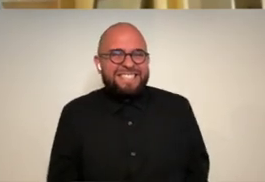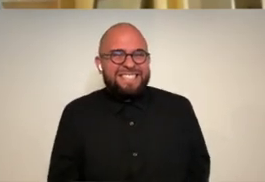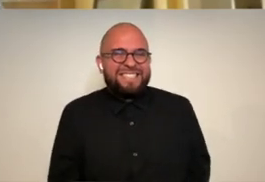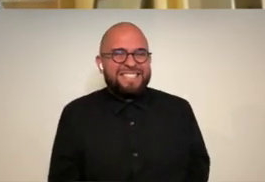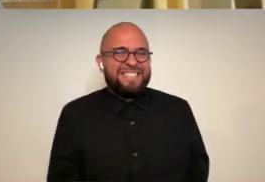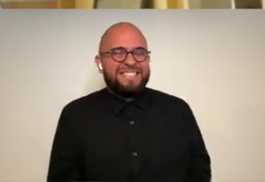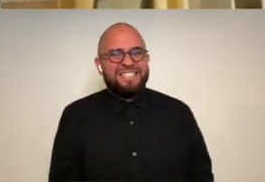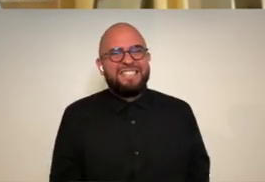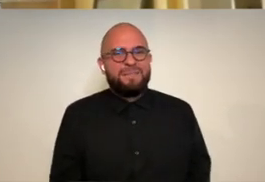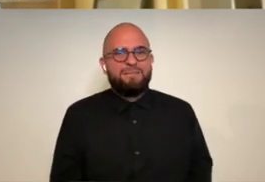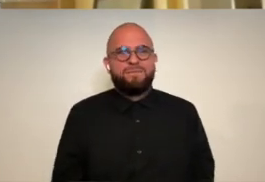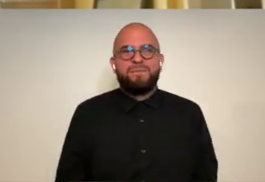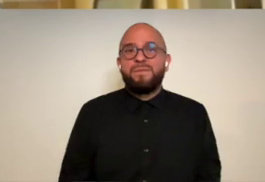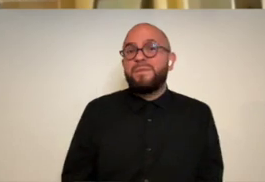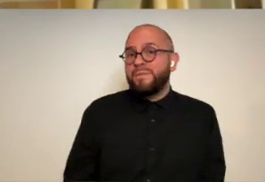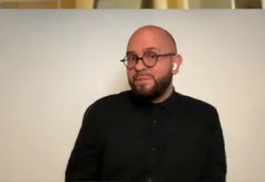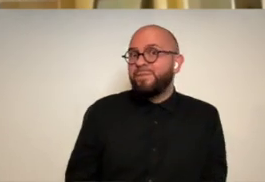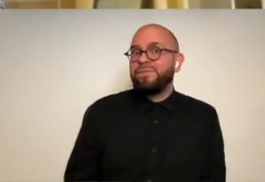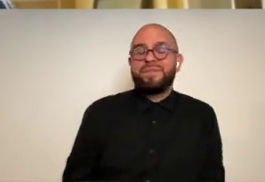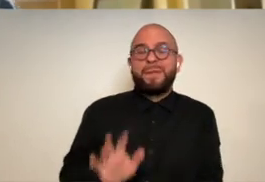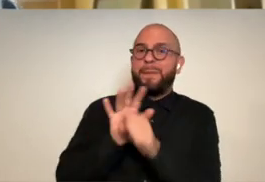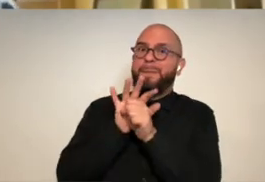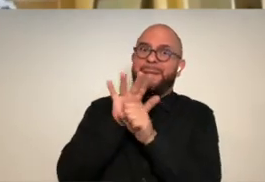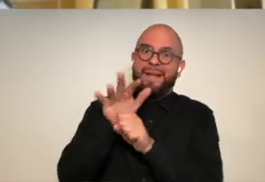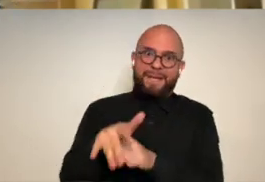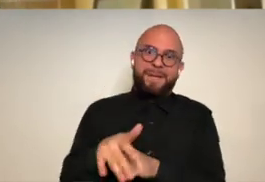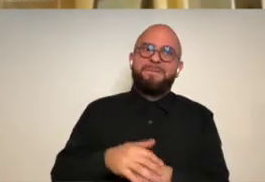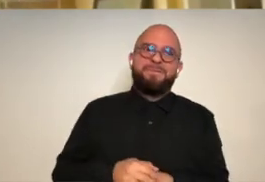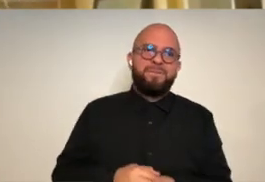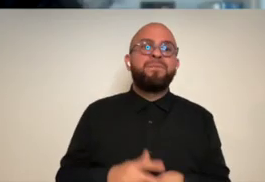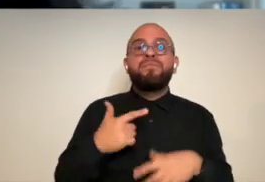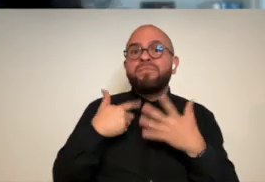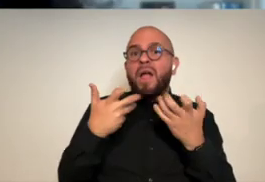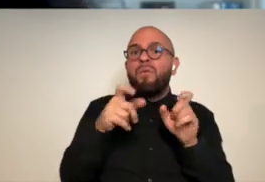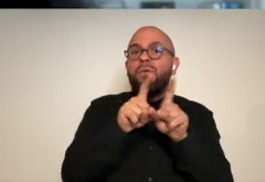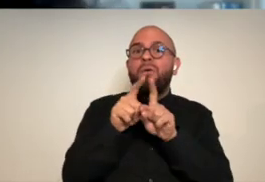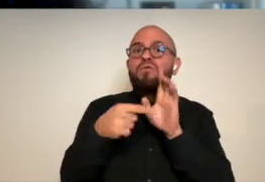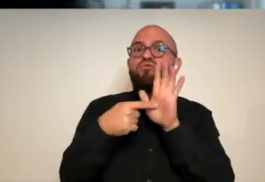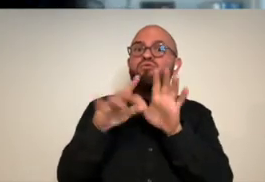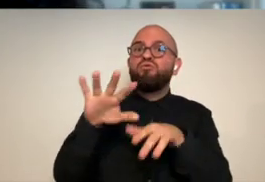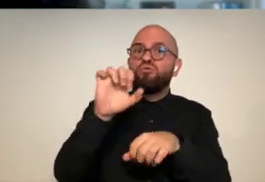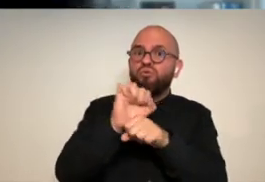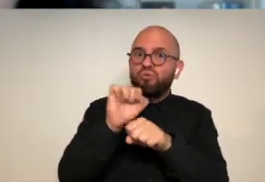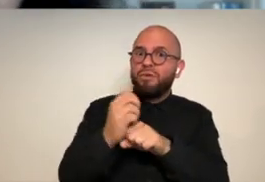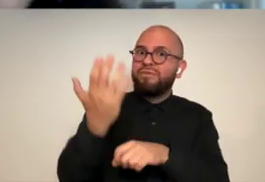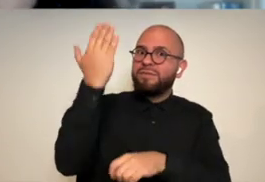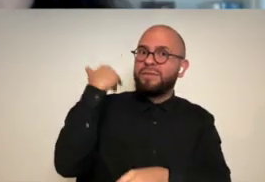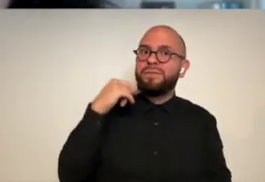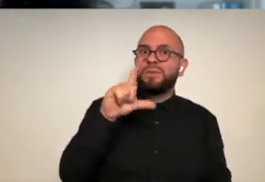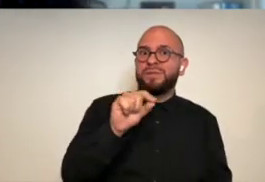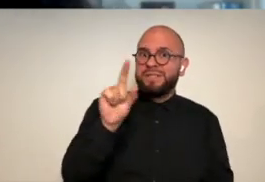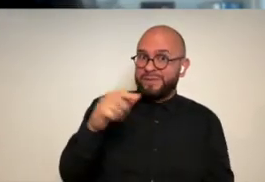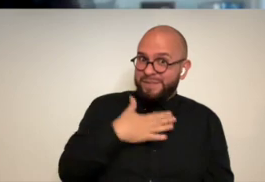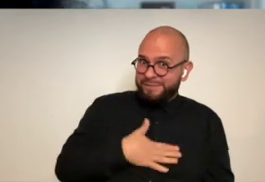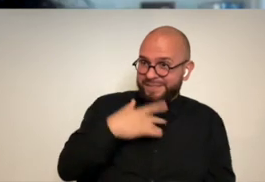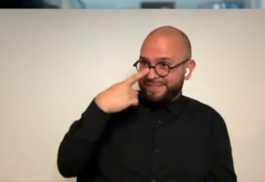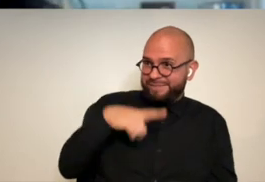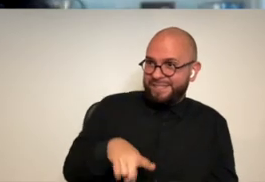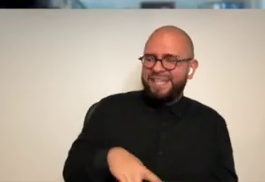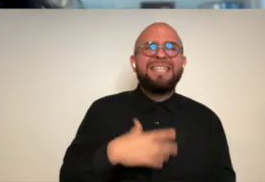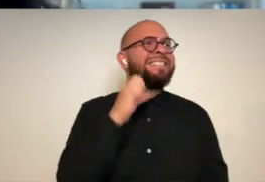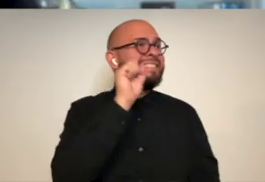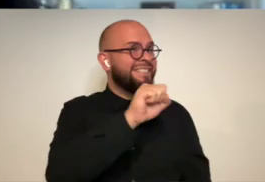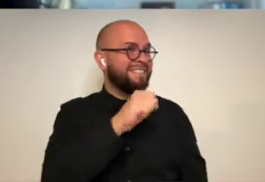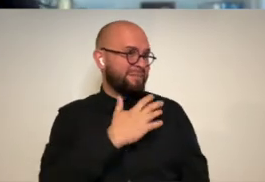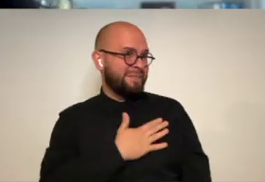yeah i think that's everything i wanted to say about that and is it more than plenty i wanted to also show your work from